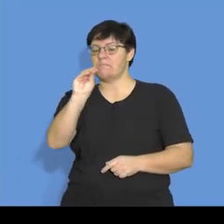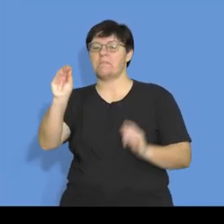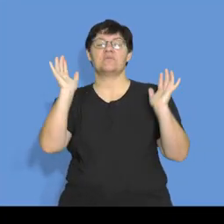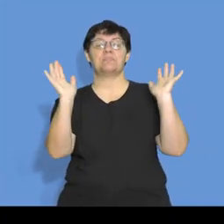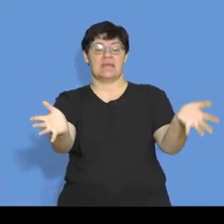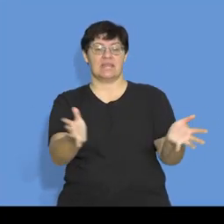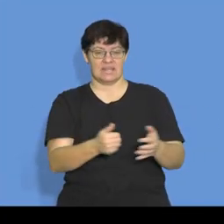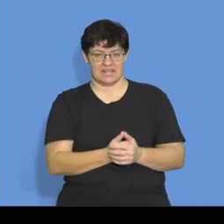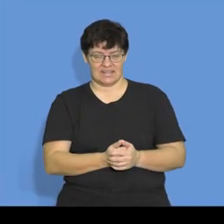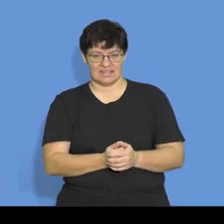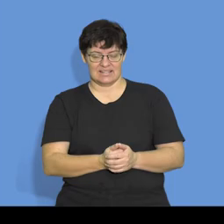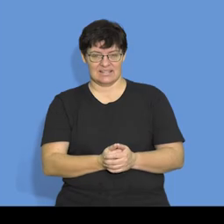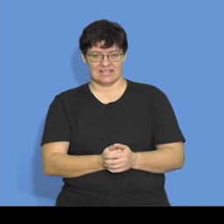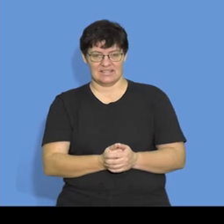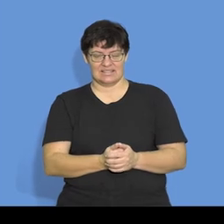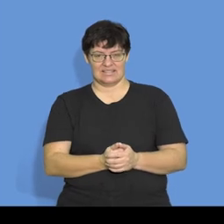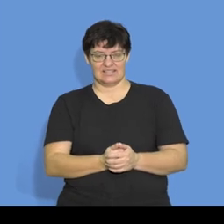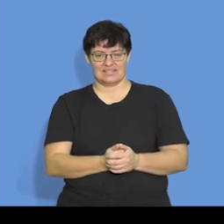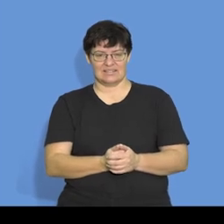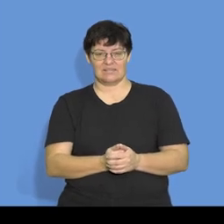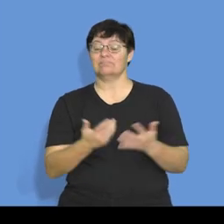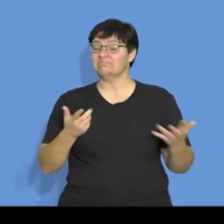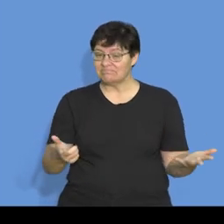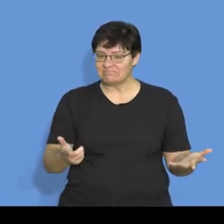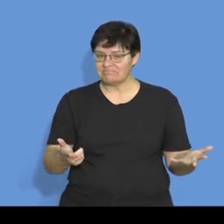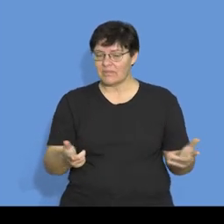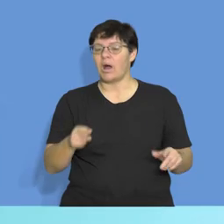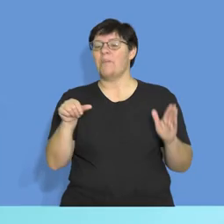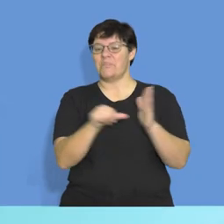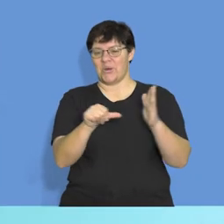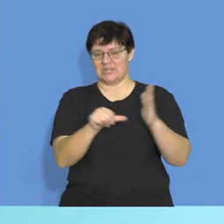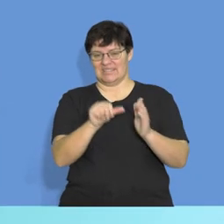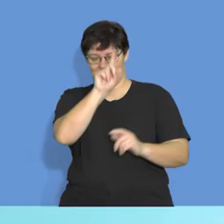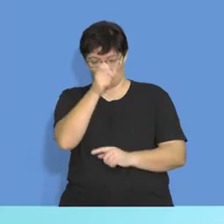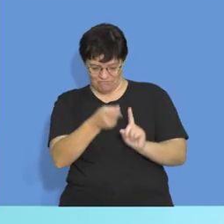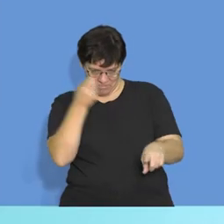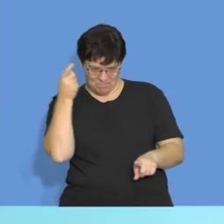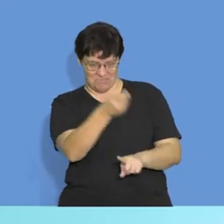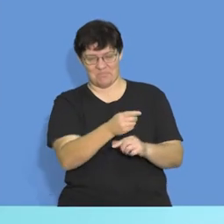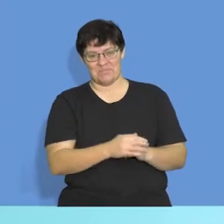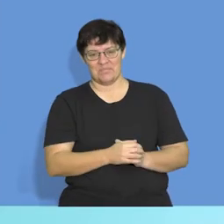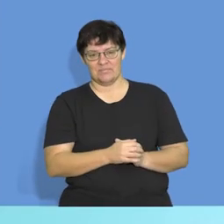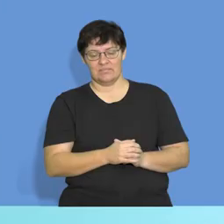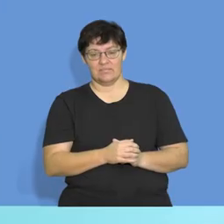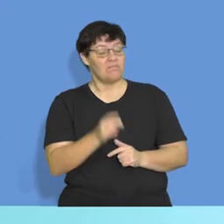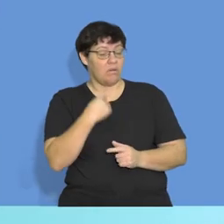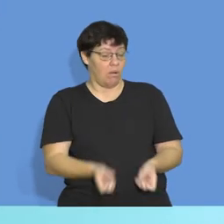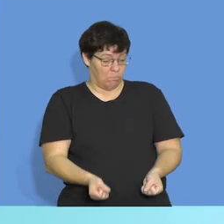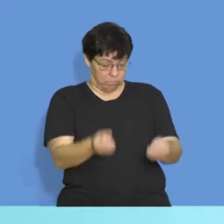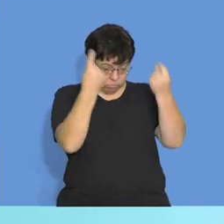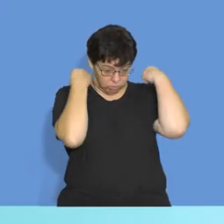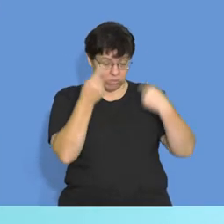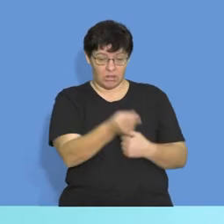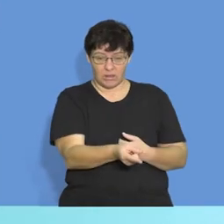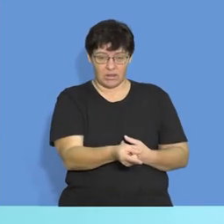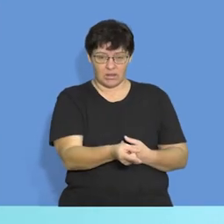And that's where the actual crux of the question came in. Because if you didn't understand that, you would